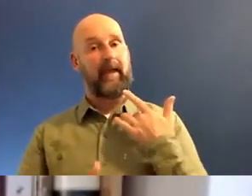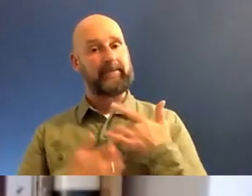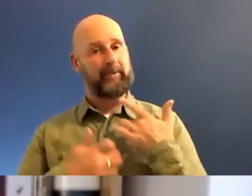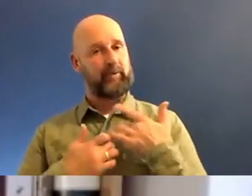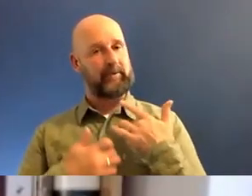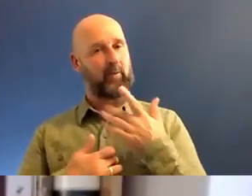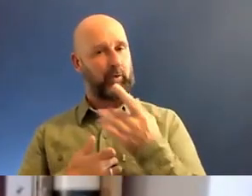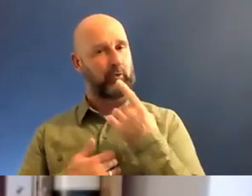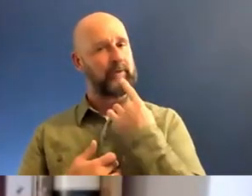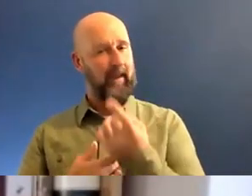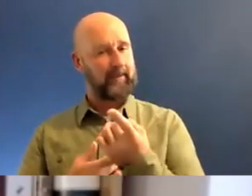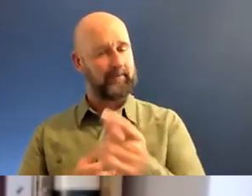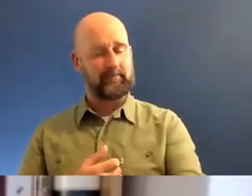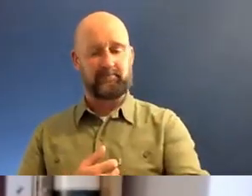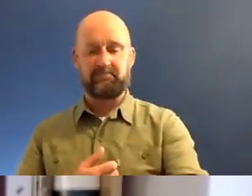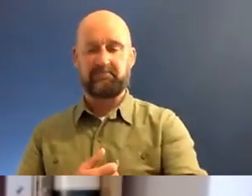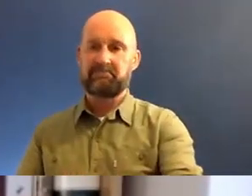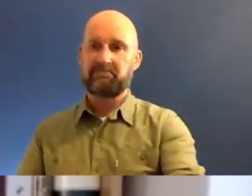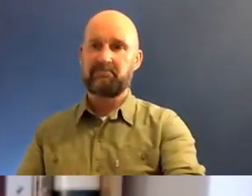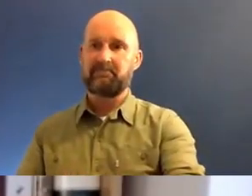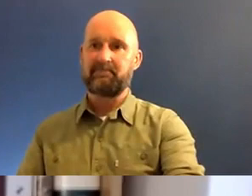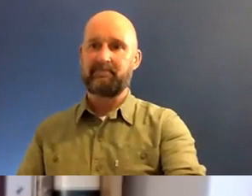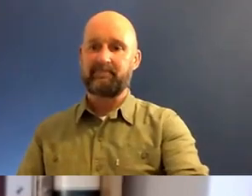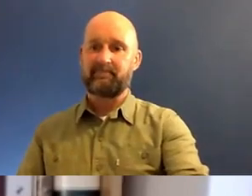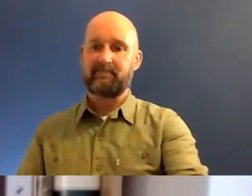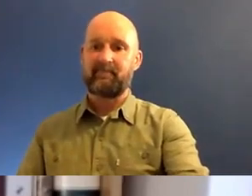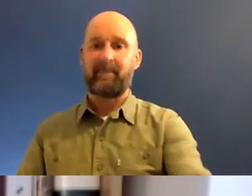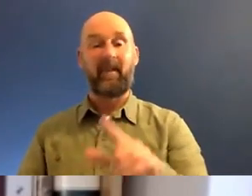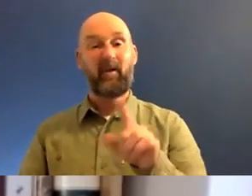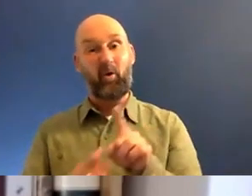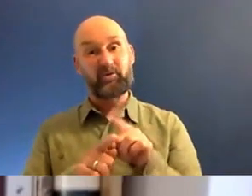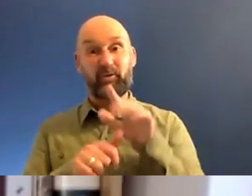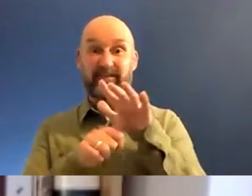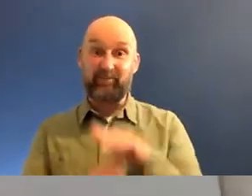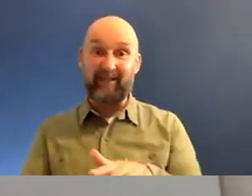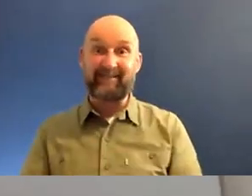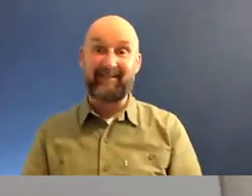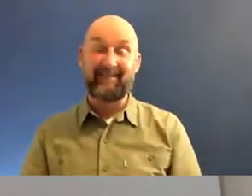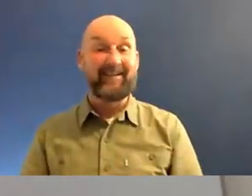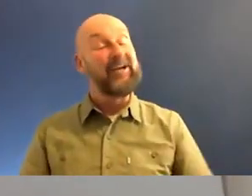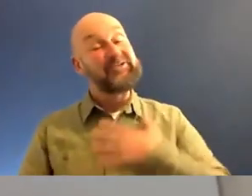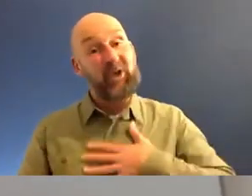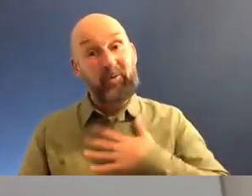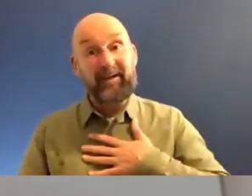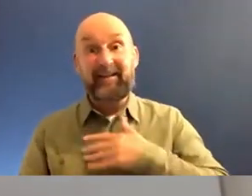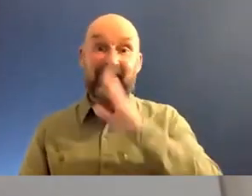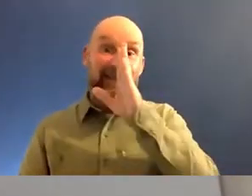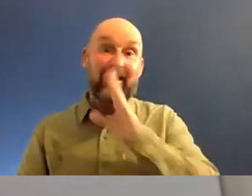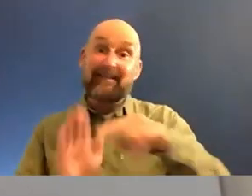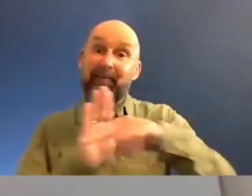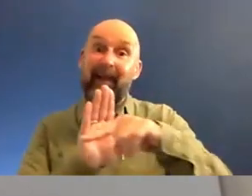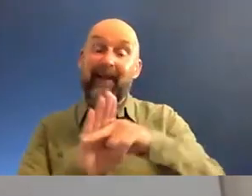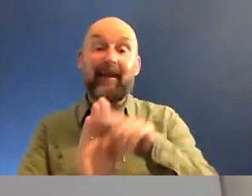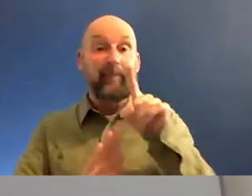said there, of course, and, and, um, well, depressing, I suppose, a way. Sorry, it's a bit bleak. You still, the